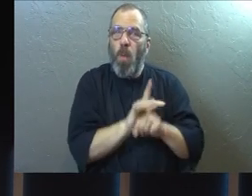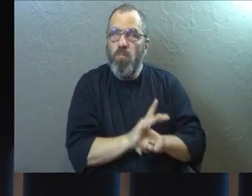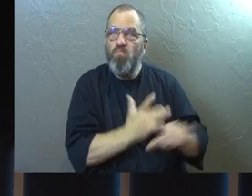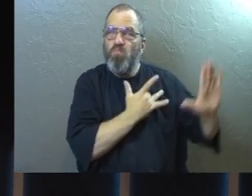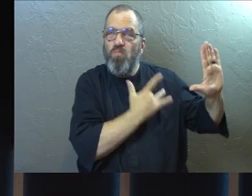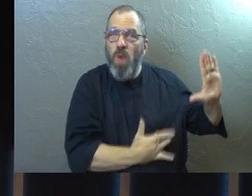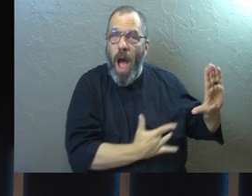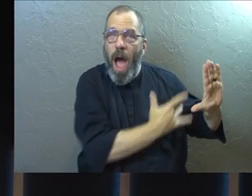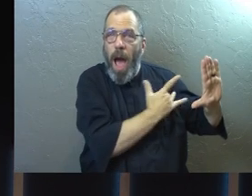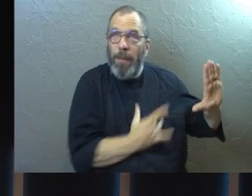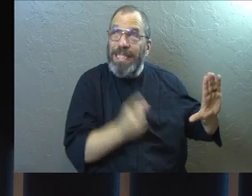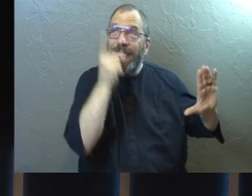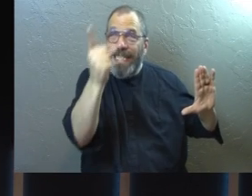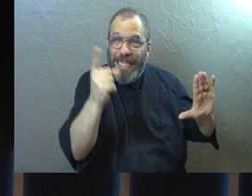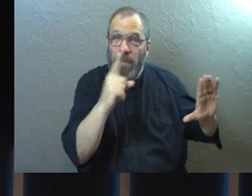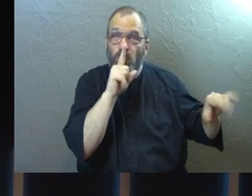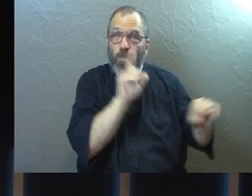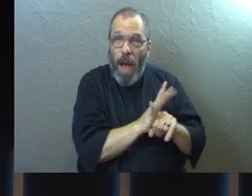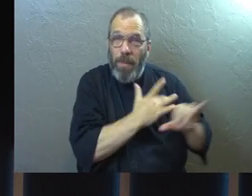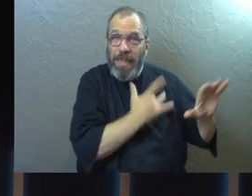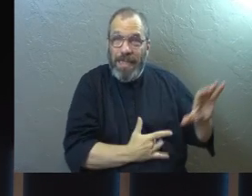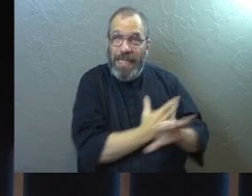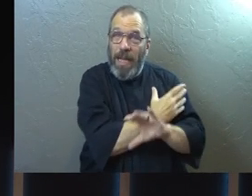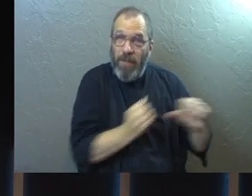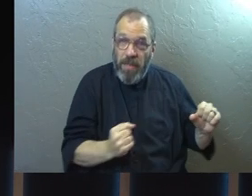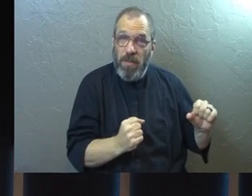of God on your salvation.